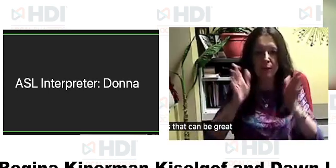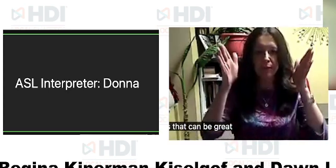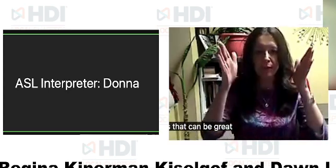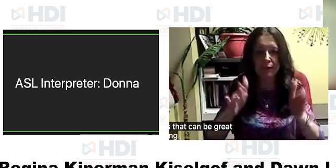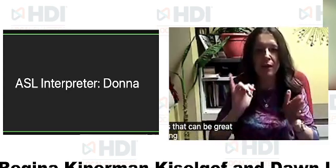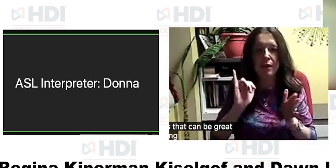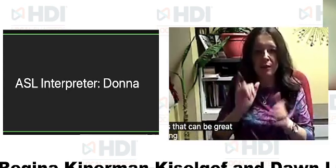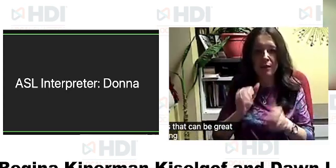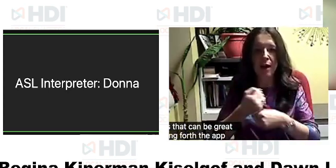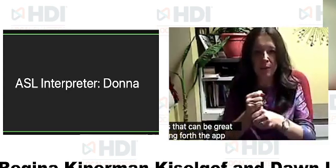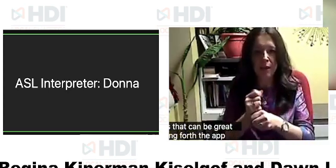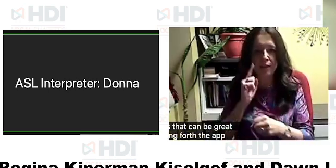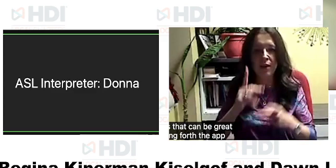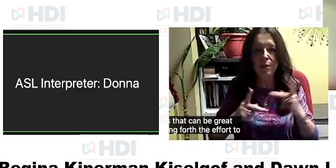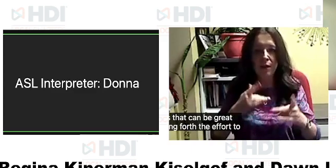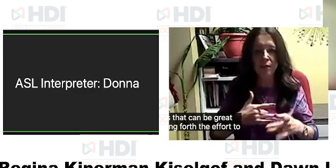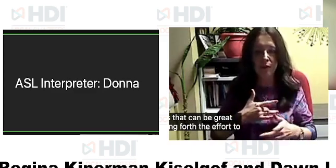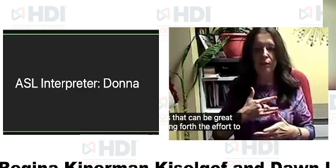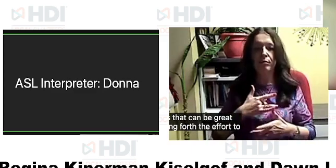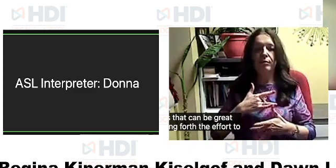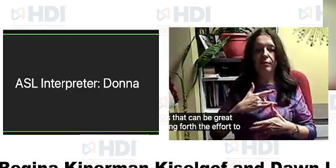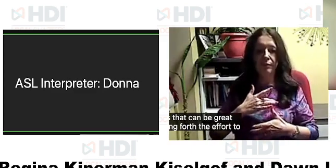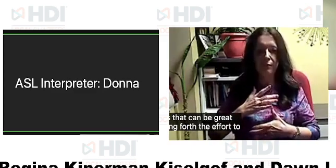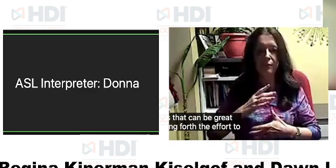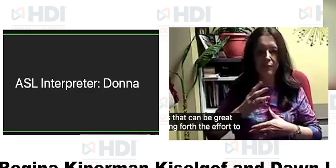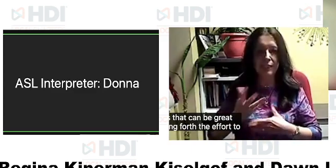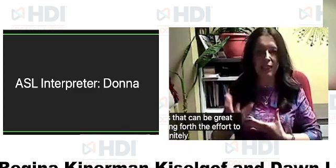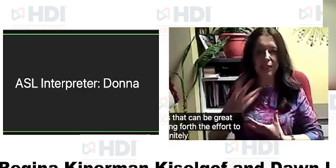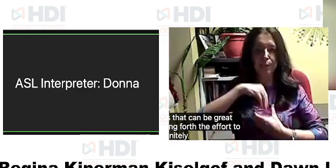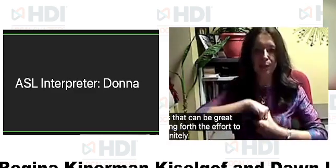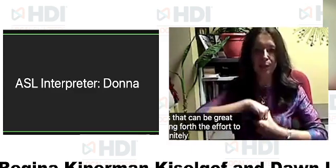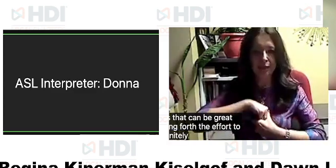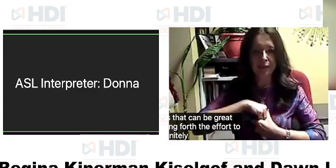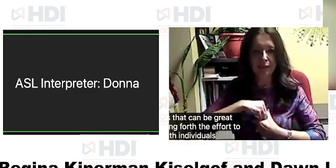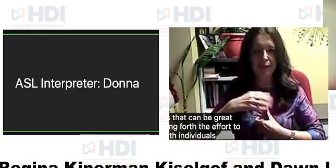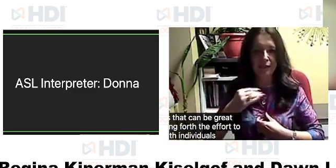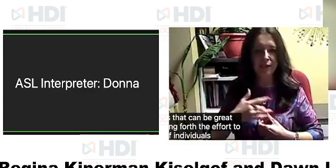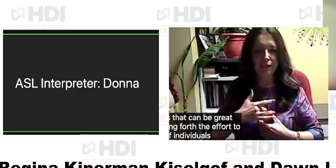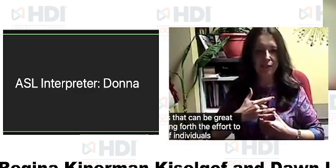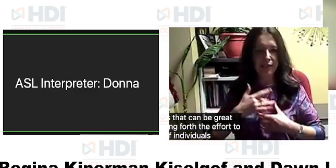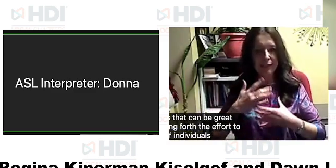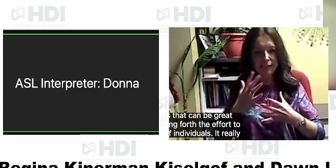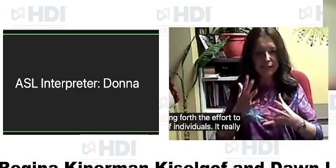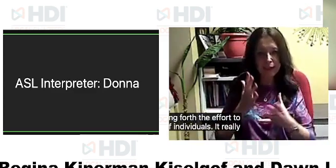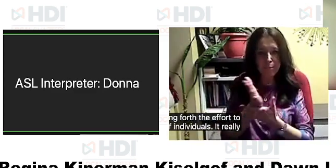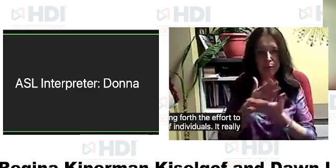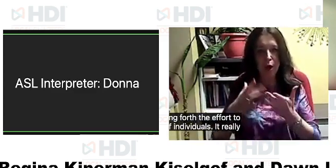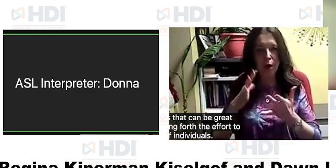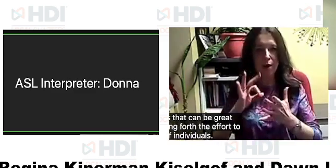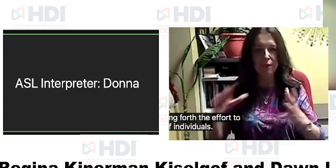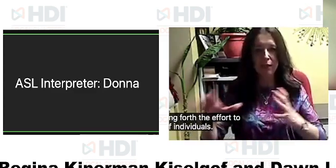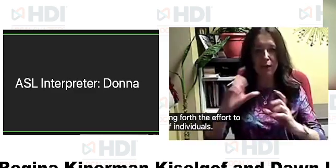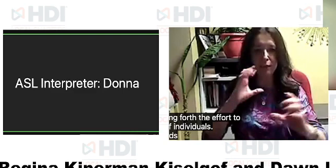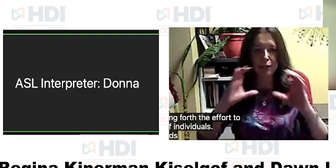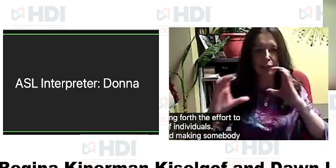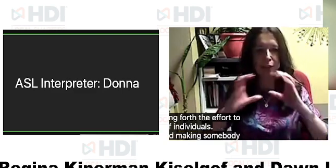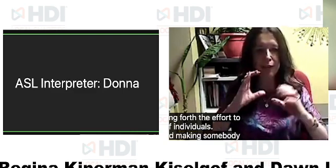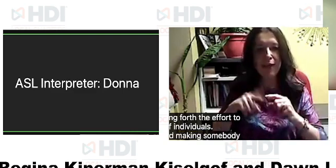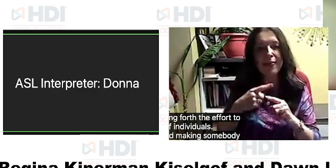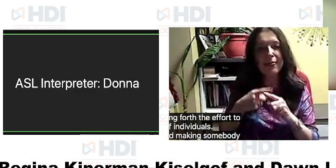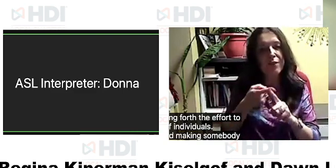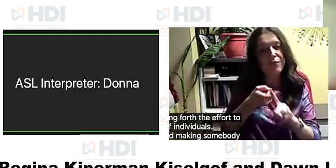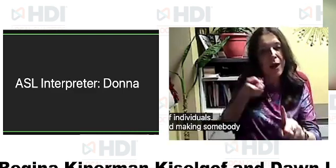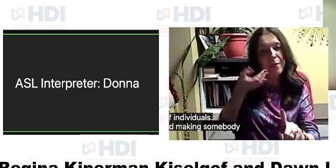you're putting forth the effort to communicate and include deaf individuals it really goes a long way toward making somebody feel